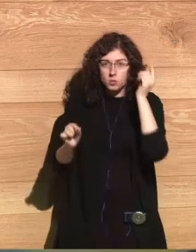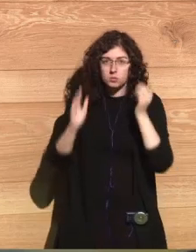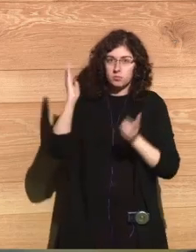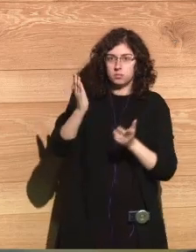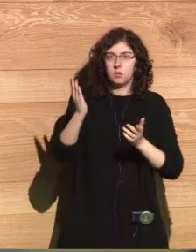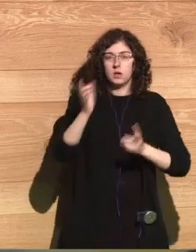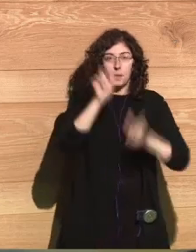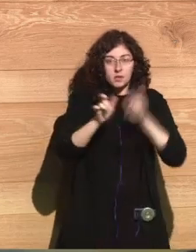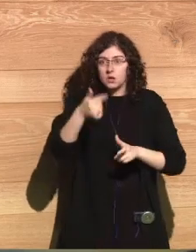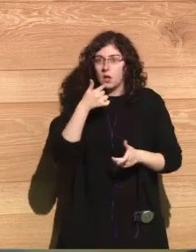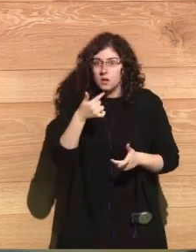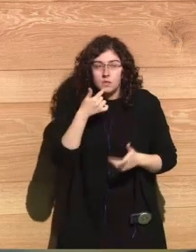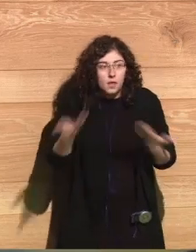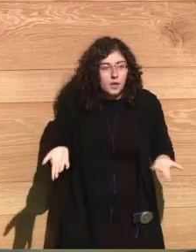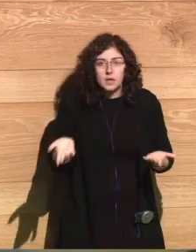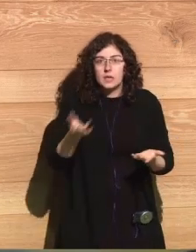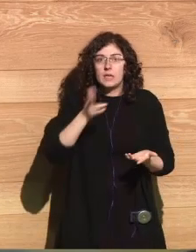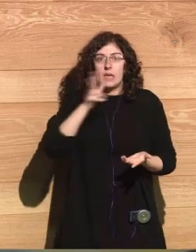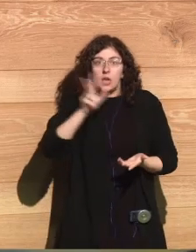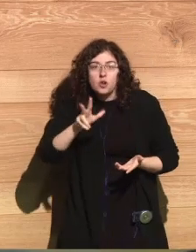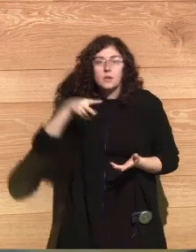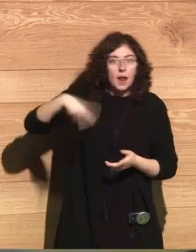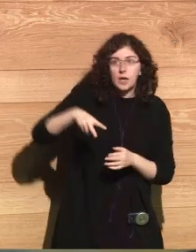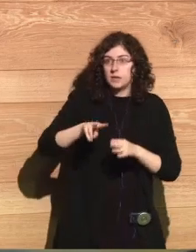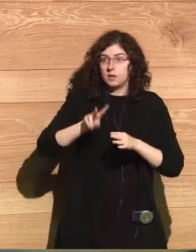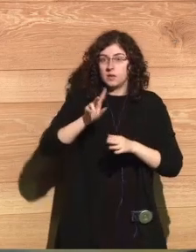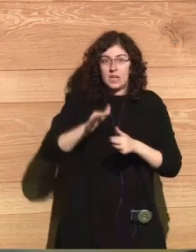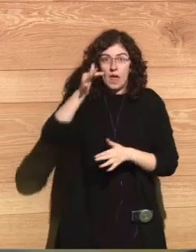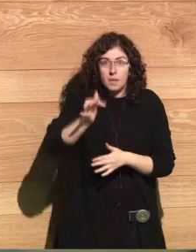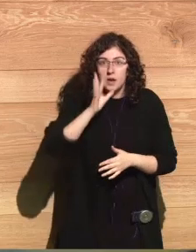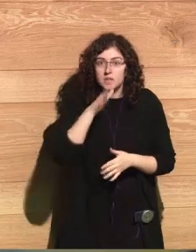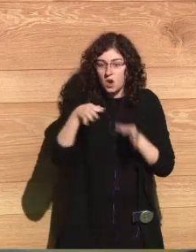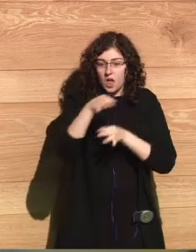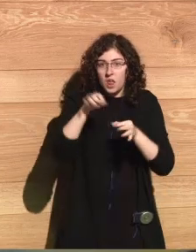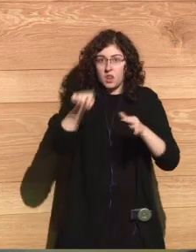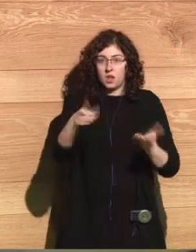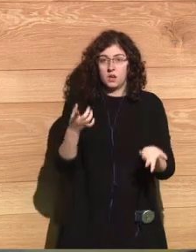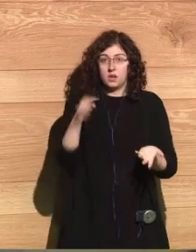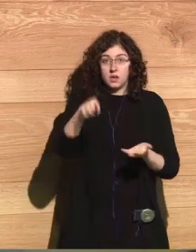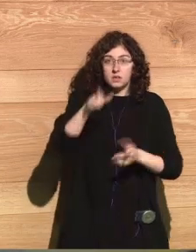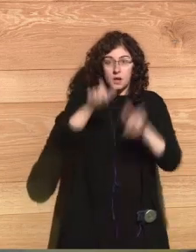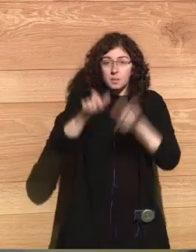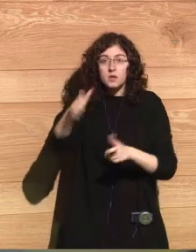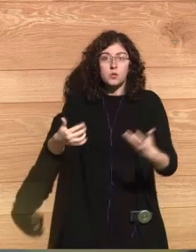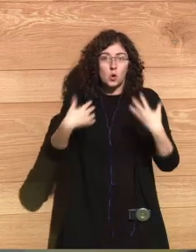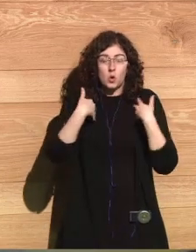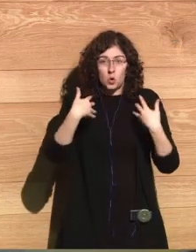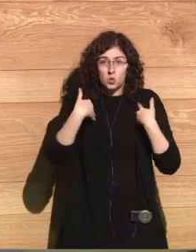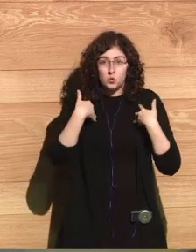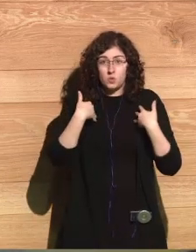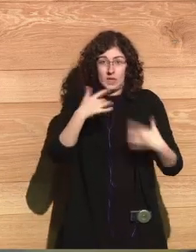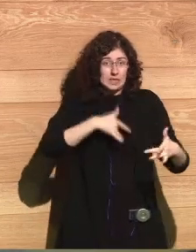Nagasaki. Now, Bikini. Those people are suffering the same kind of symptoms as